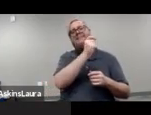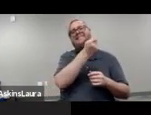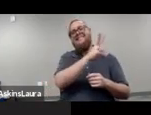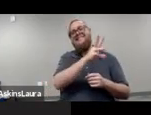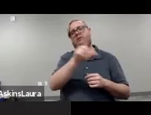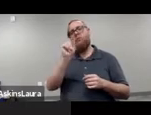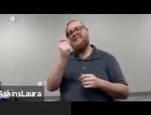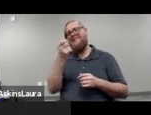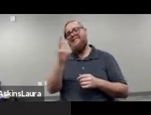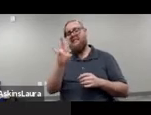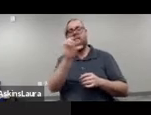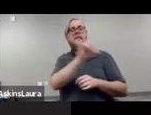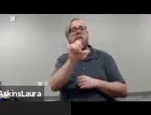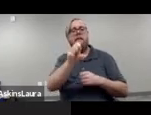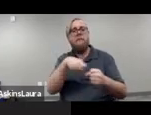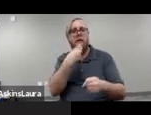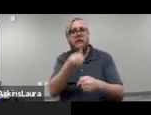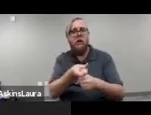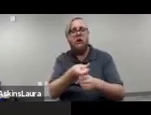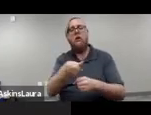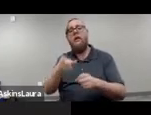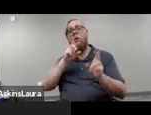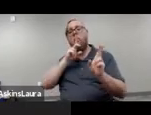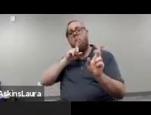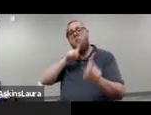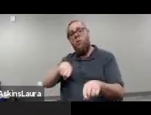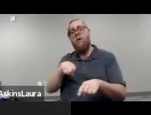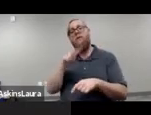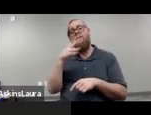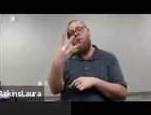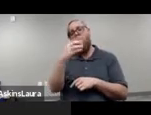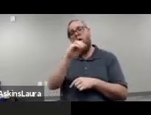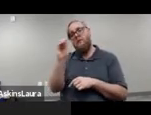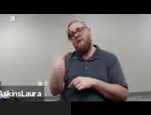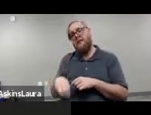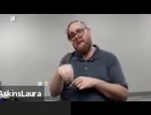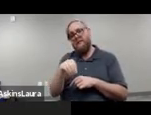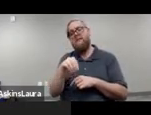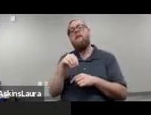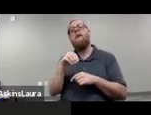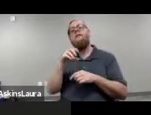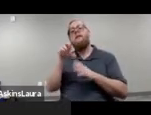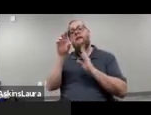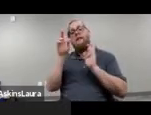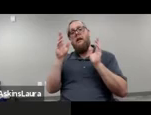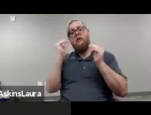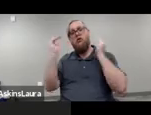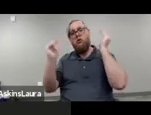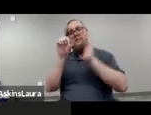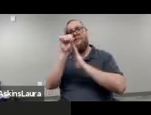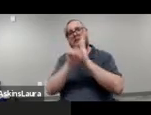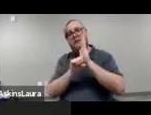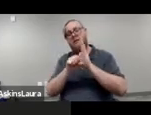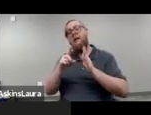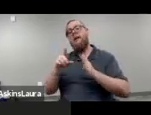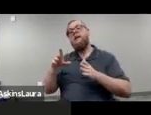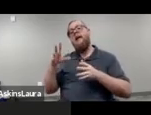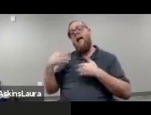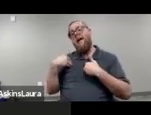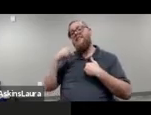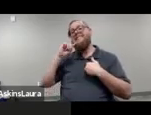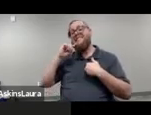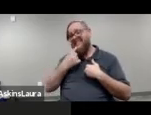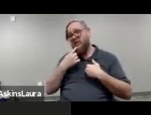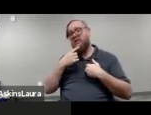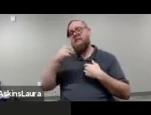So during that same year, SAMHSA reports that nearly four percent of adults in the state experienced a serious mental illness, which